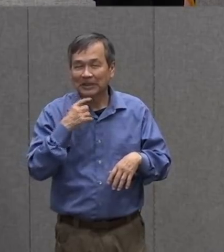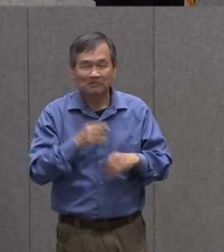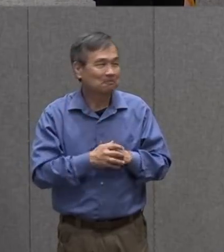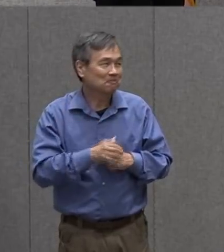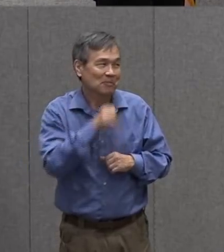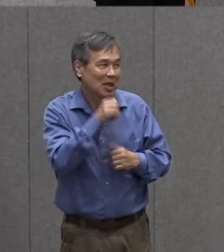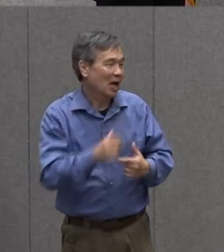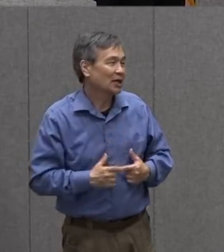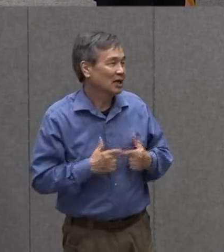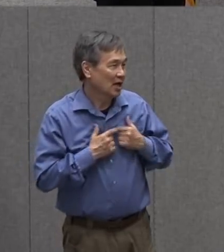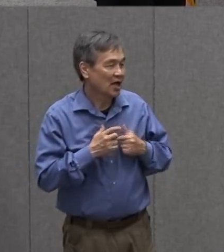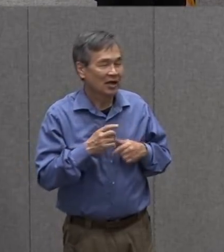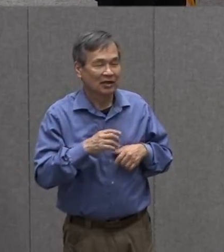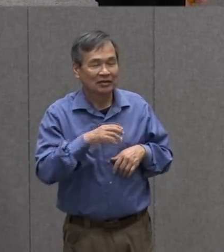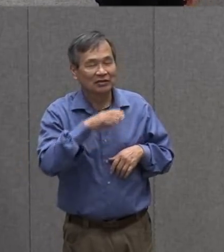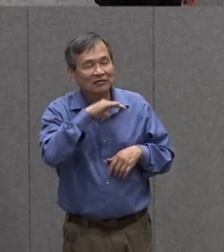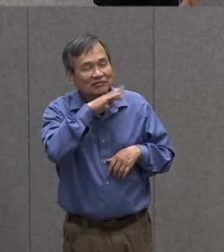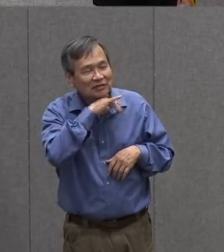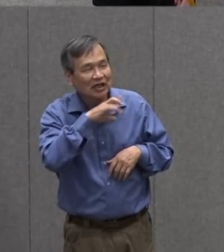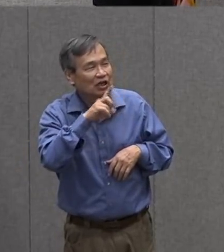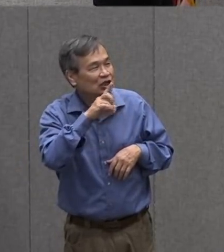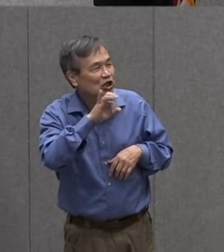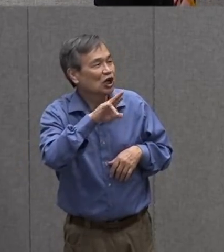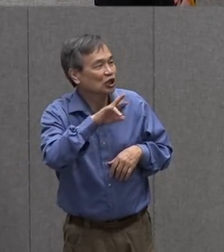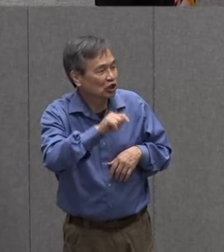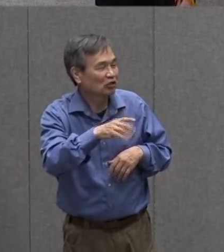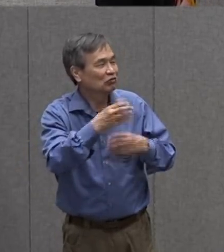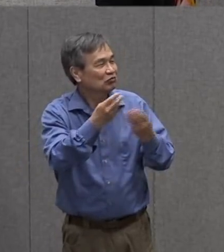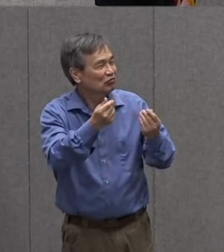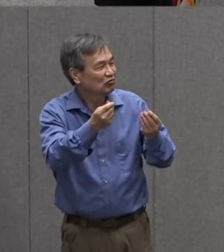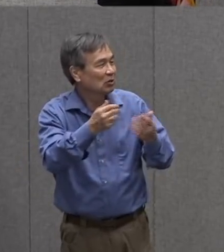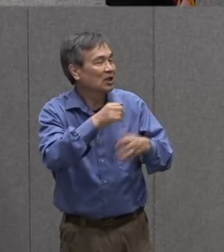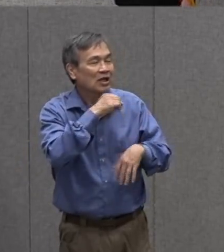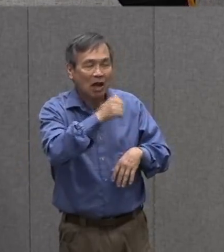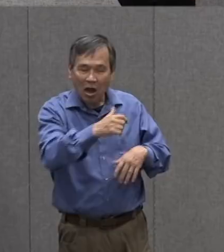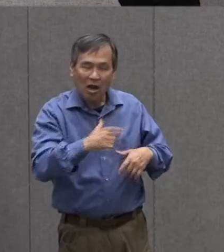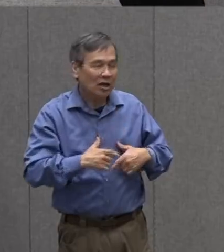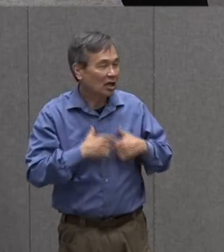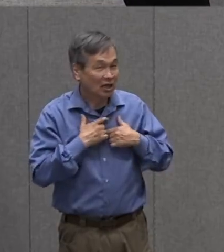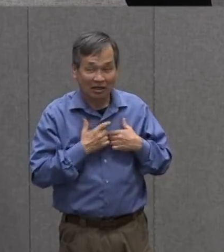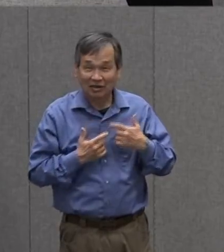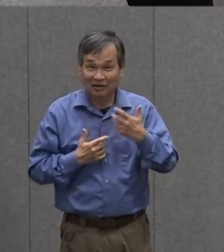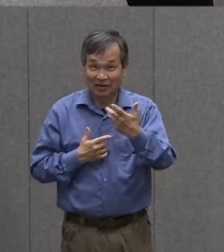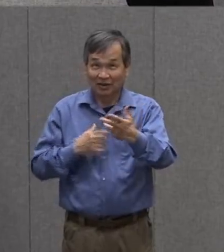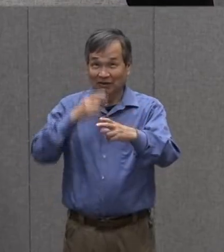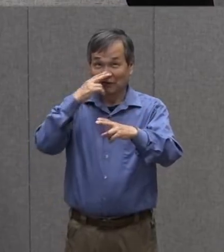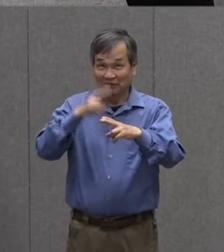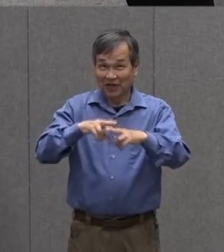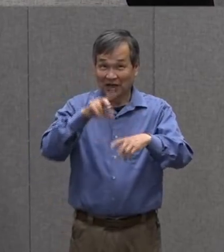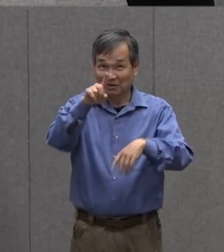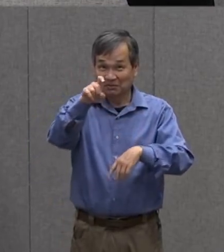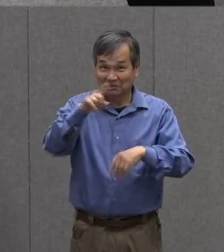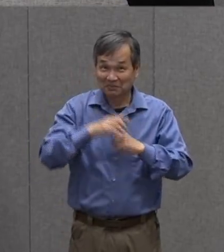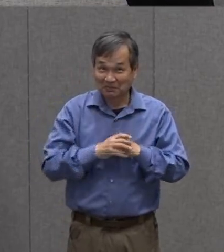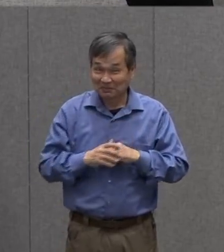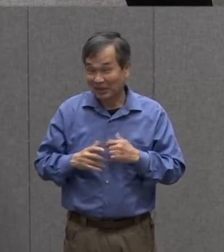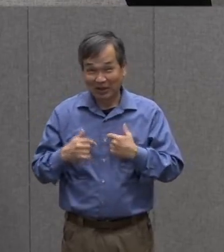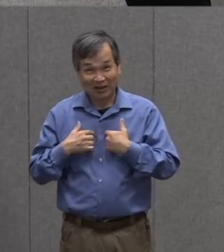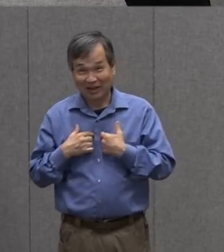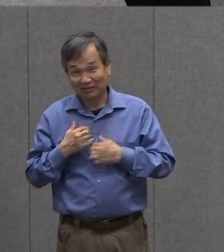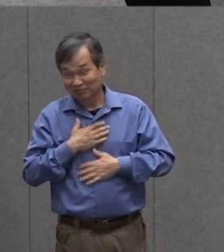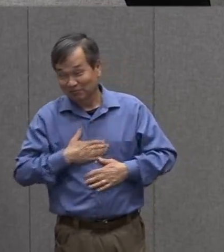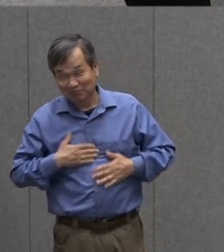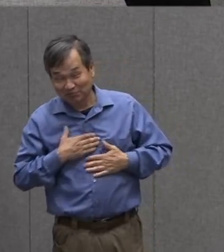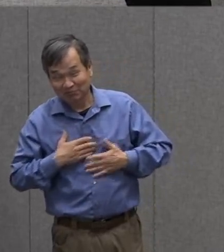-living thing you got it did you get that i hope you got that are you having fun we're having a blast okay so we